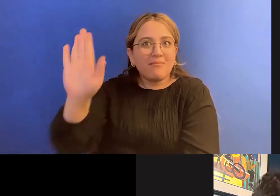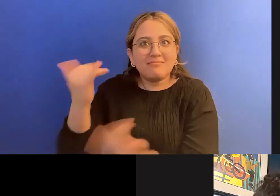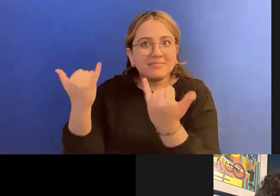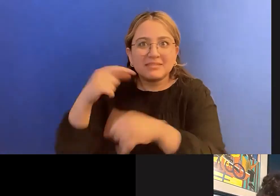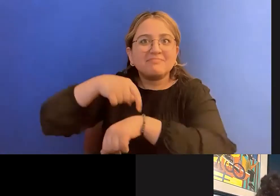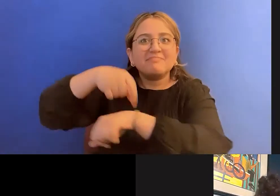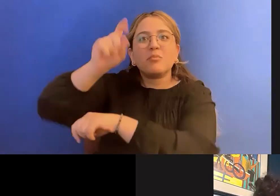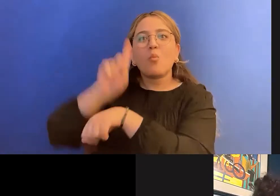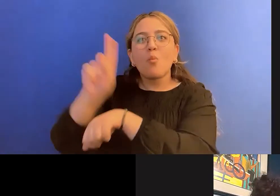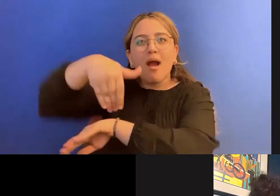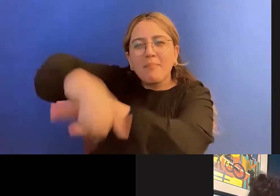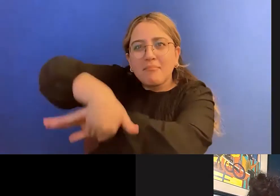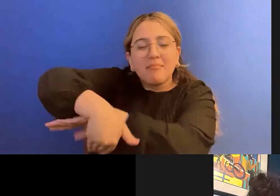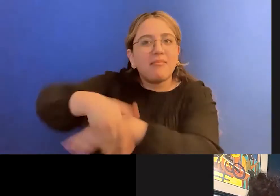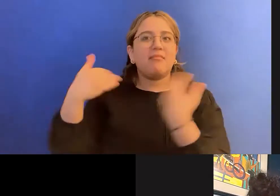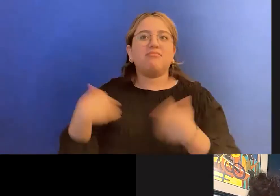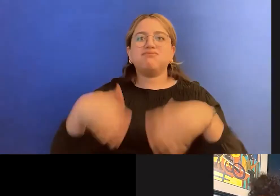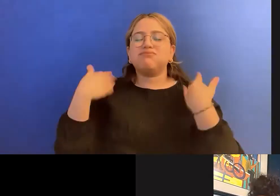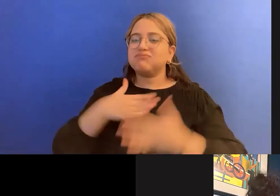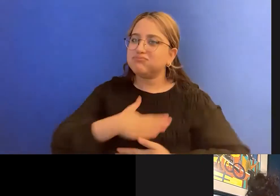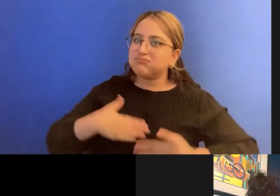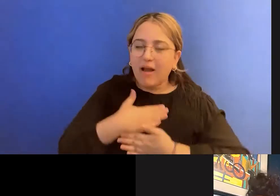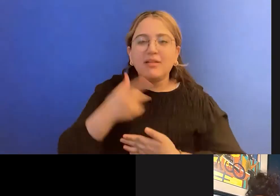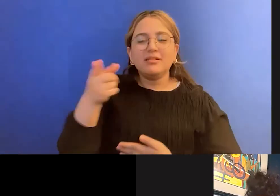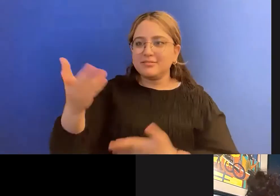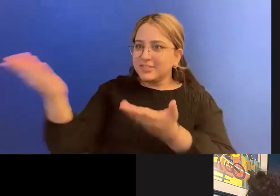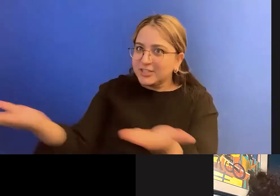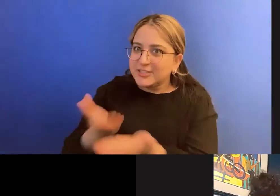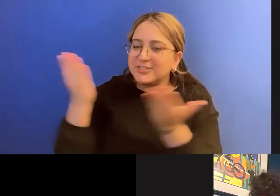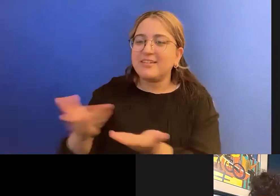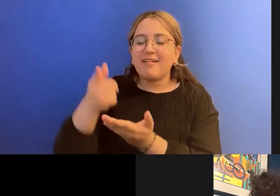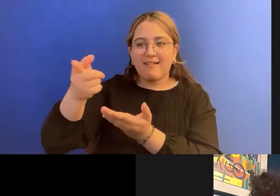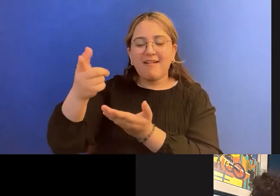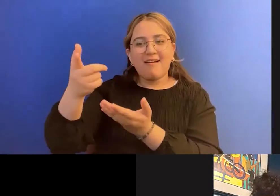And we are super appreciative of you accommodating us in that way.